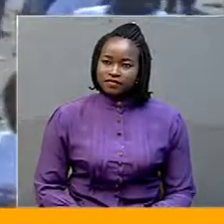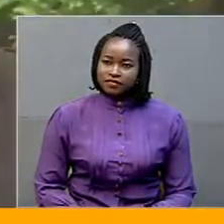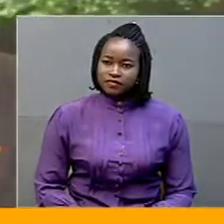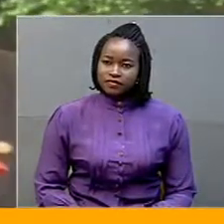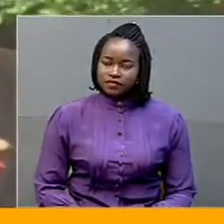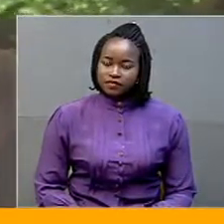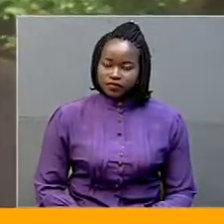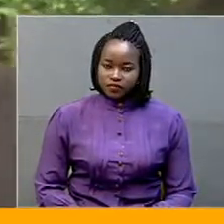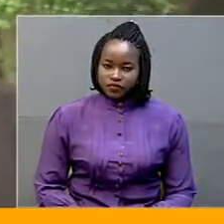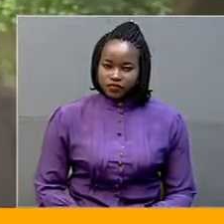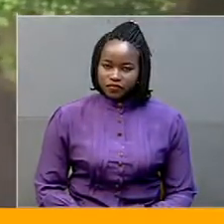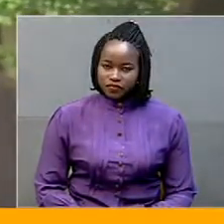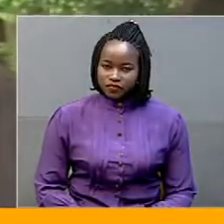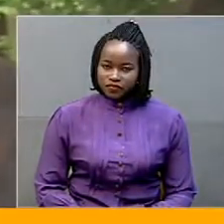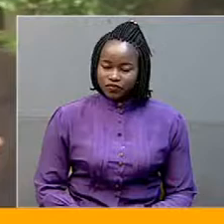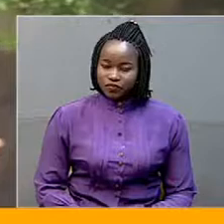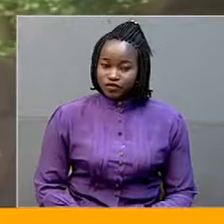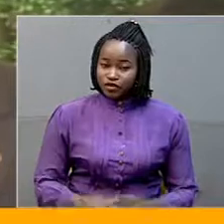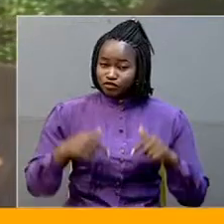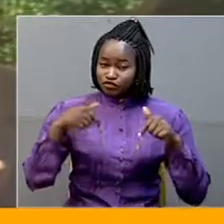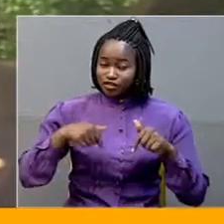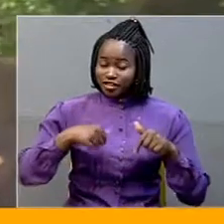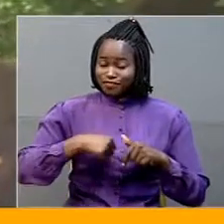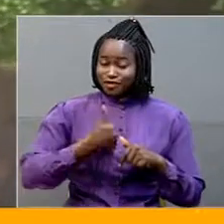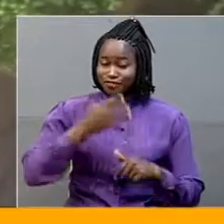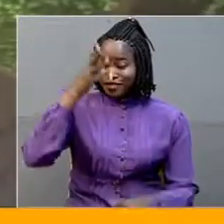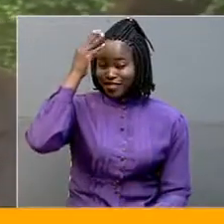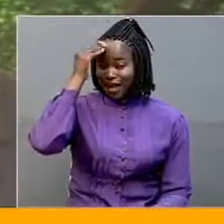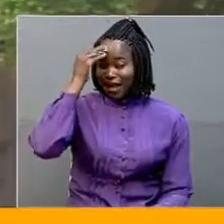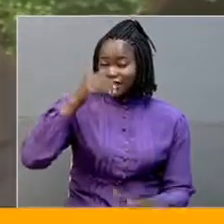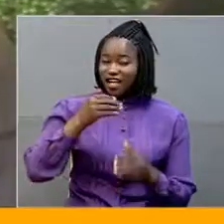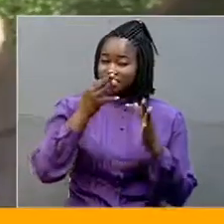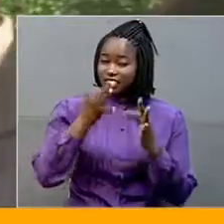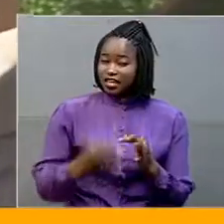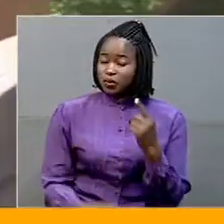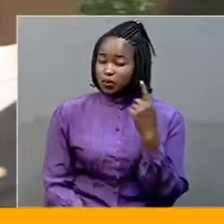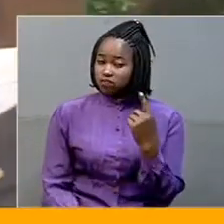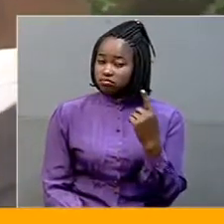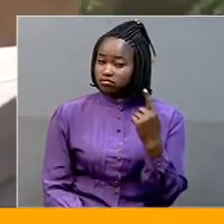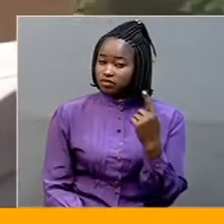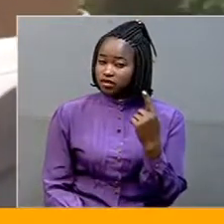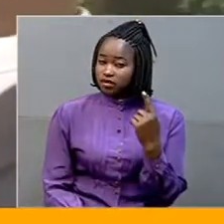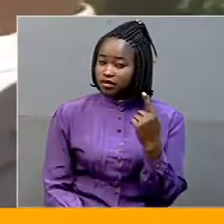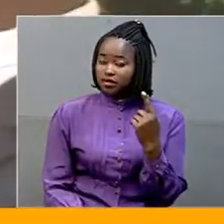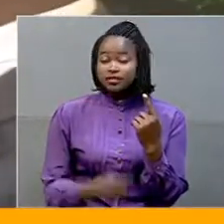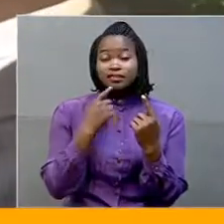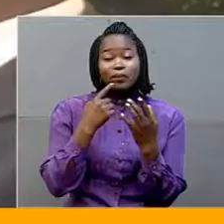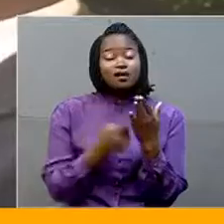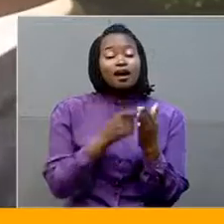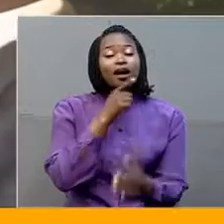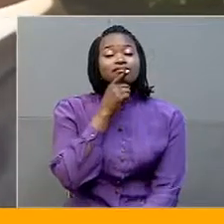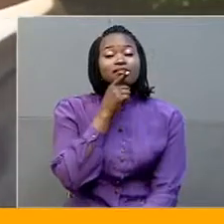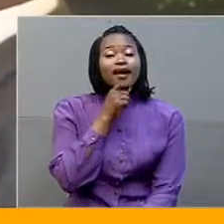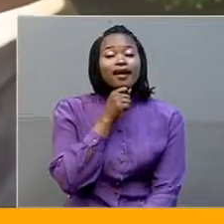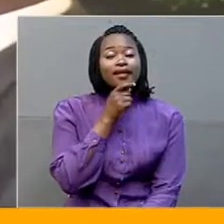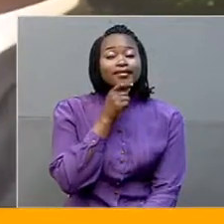One thing I learned today is that the males are the ones that are